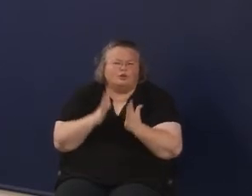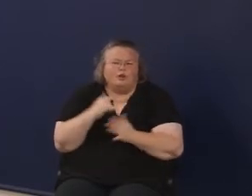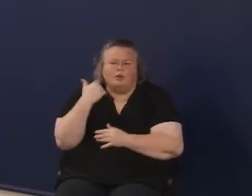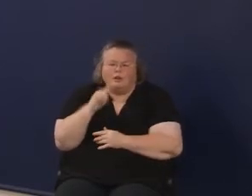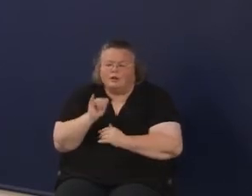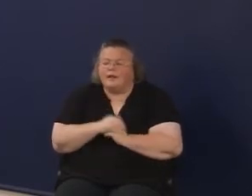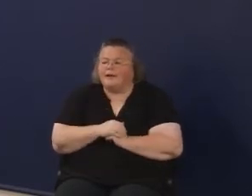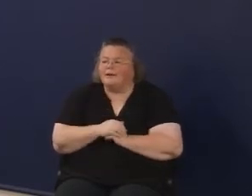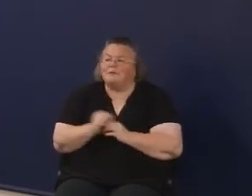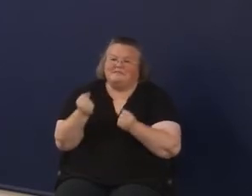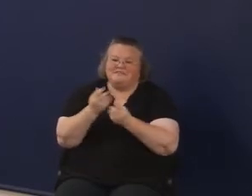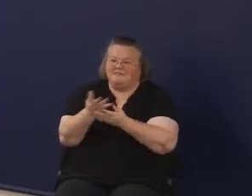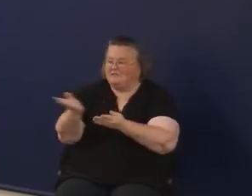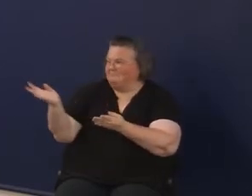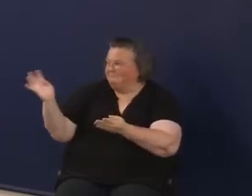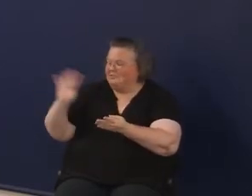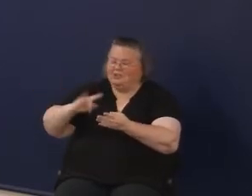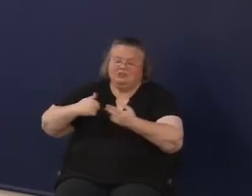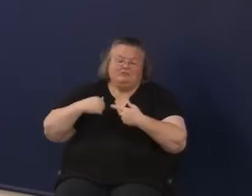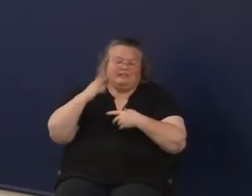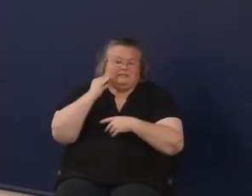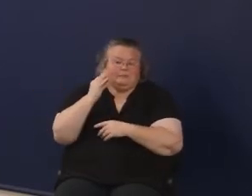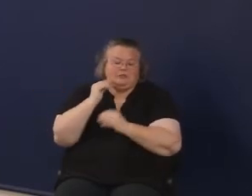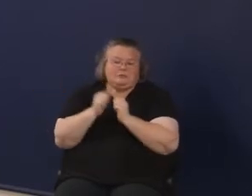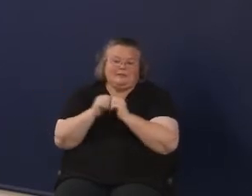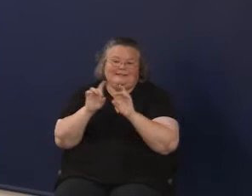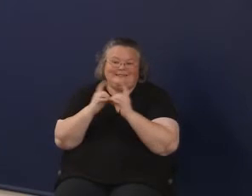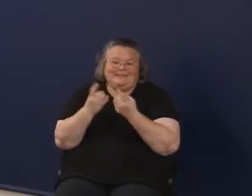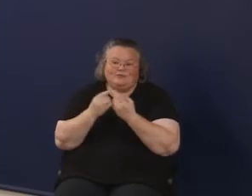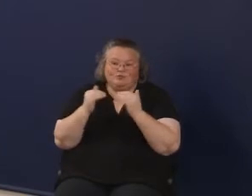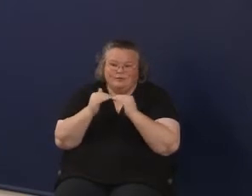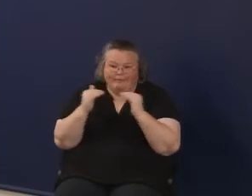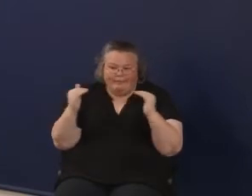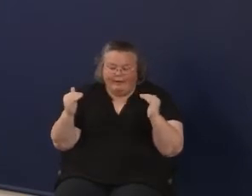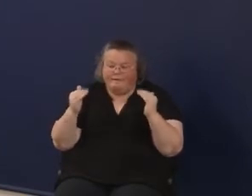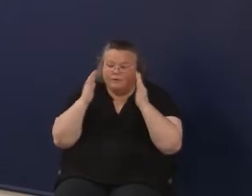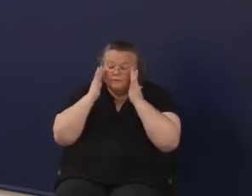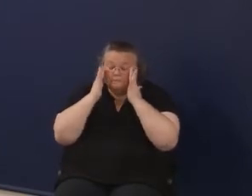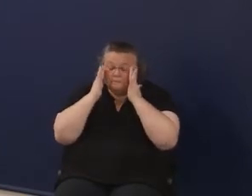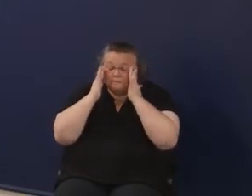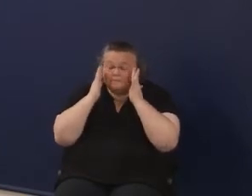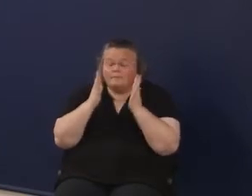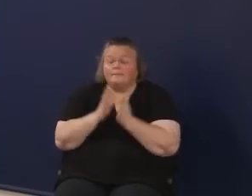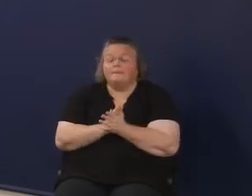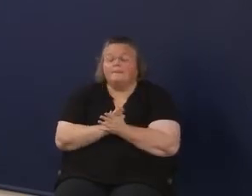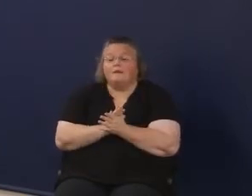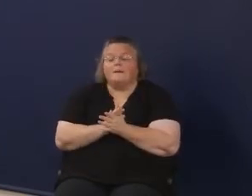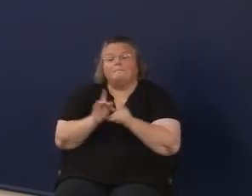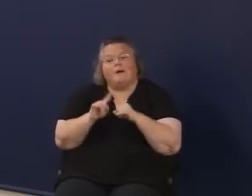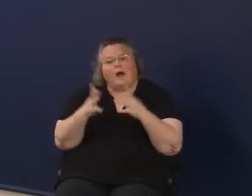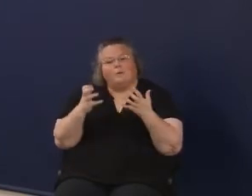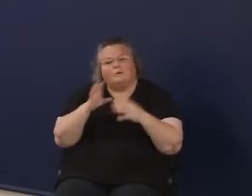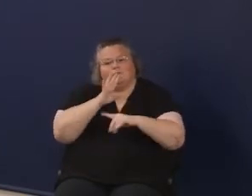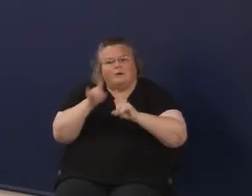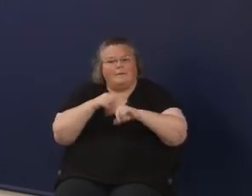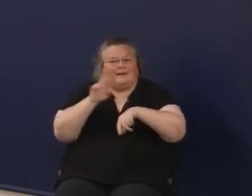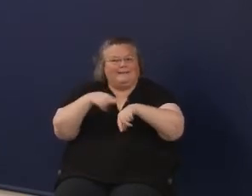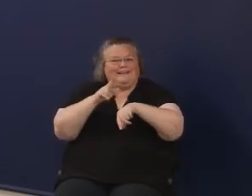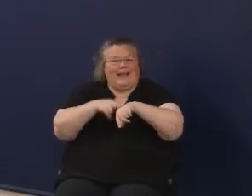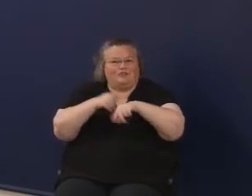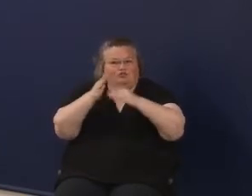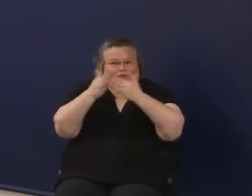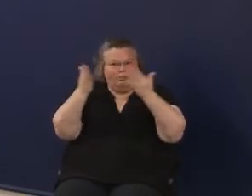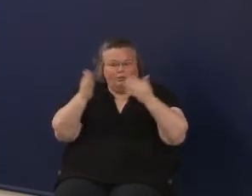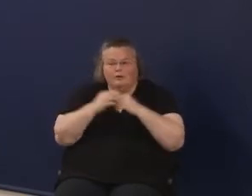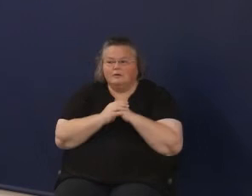We have multiple folks in the room who have done this in the district level, and so they can speak to it at the district level. We want to speak nationally, mostly